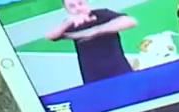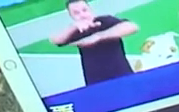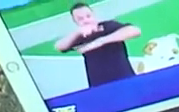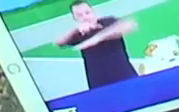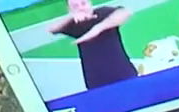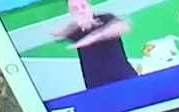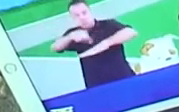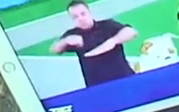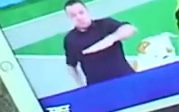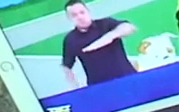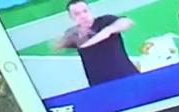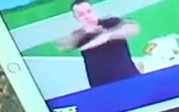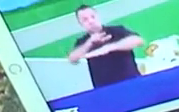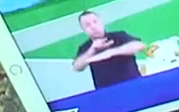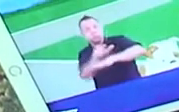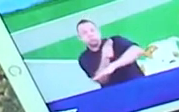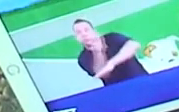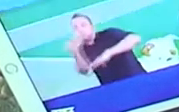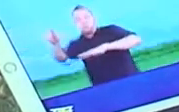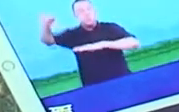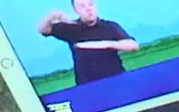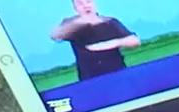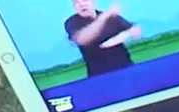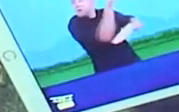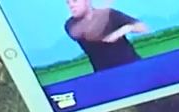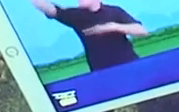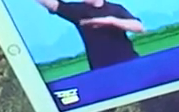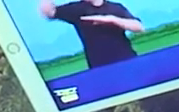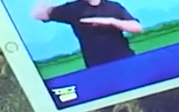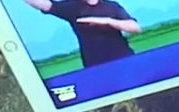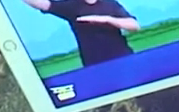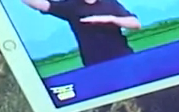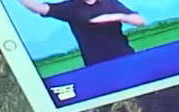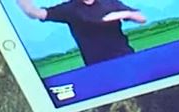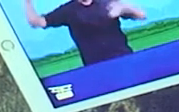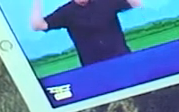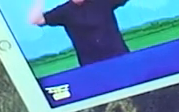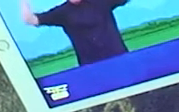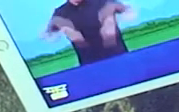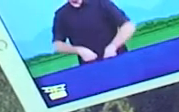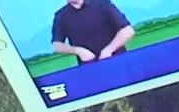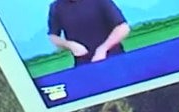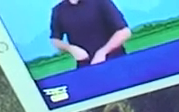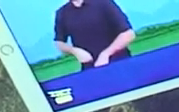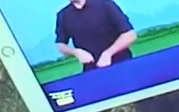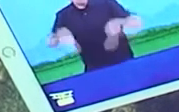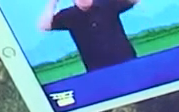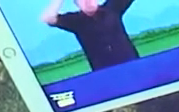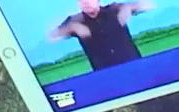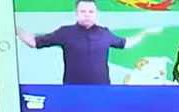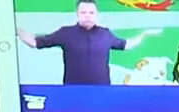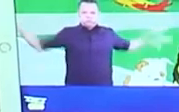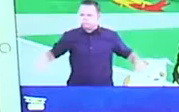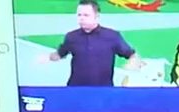is born, if they're hearing, then parents make sure to provide a linguistically rich and a very stimulating environment